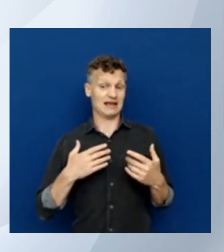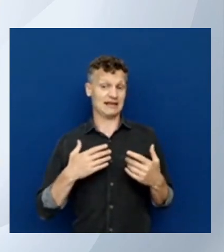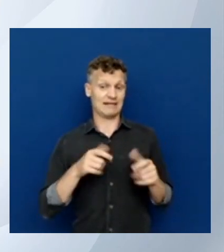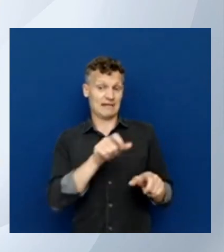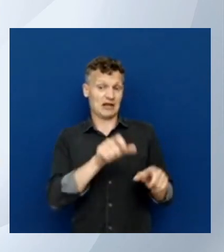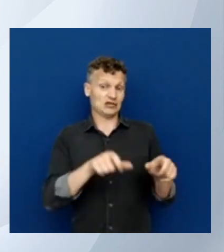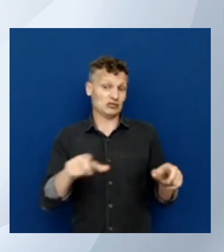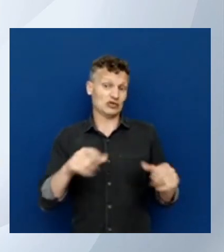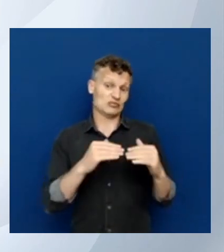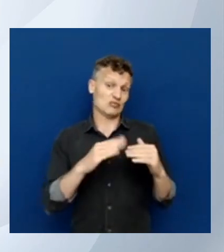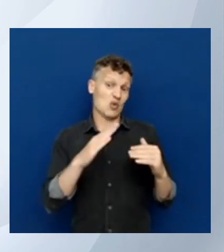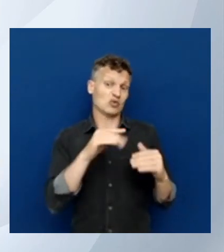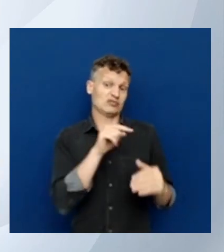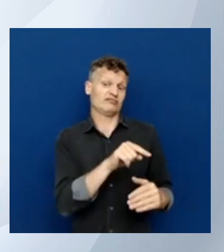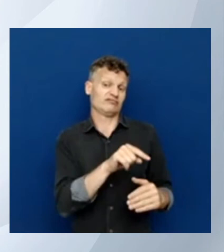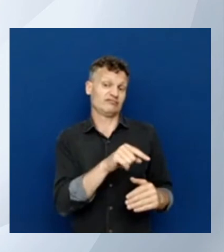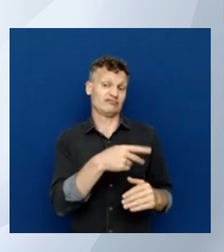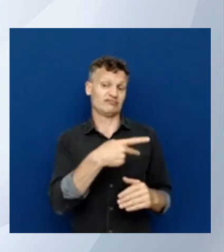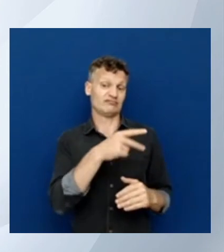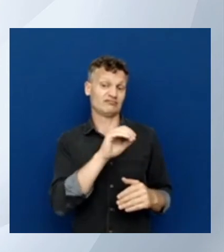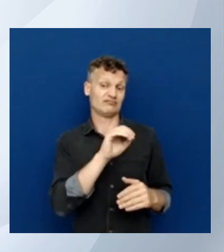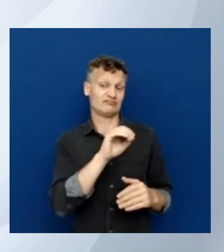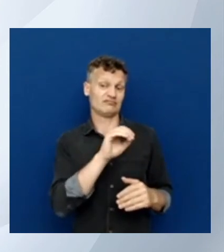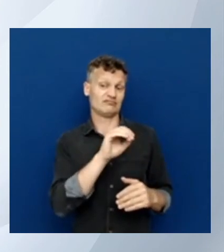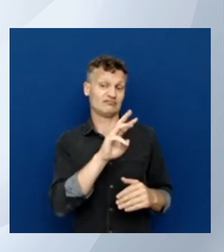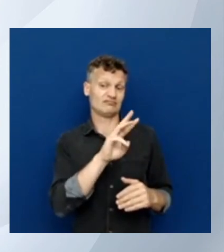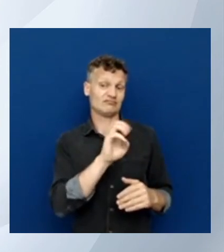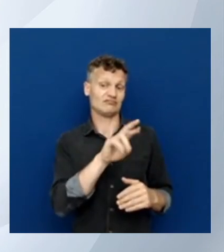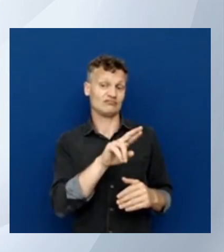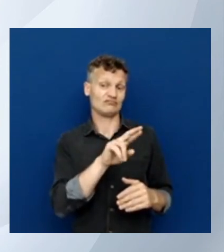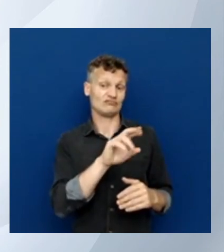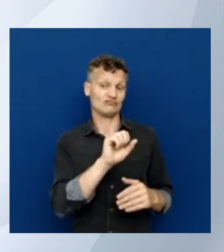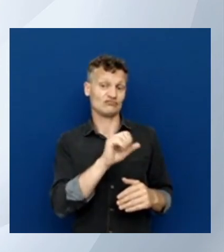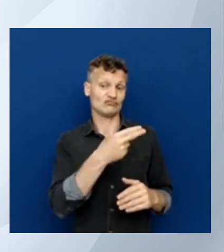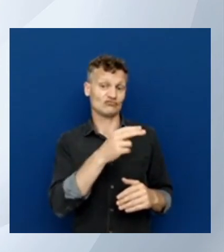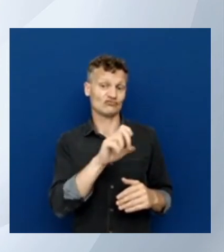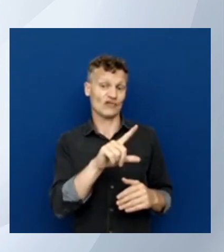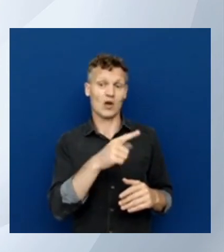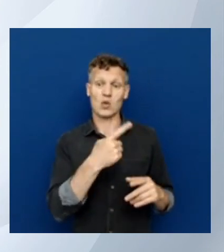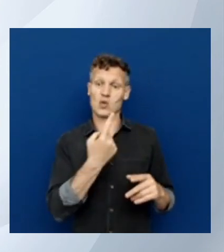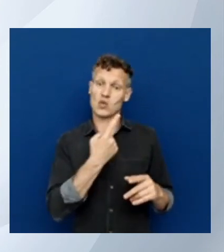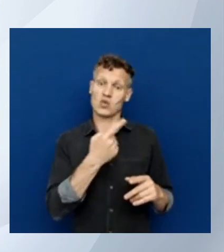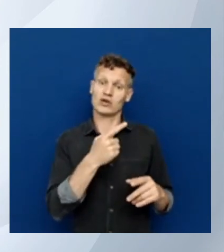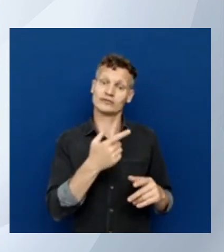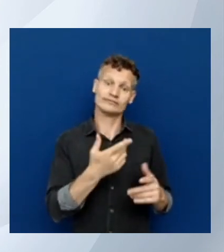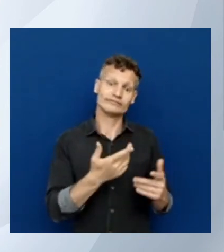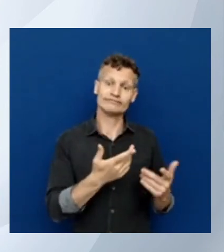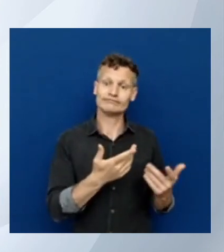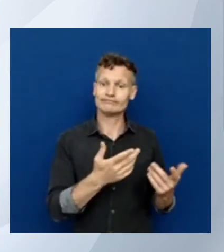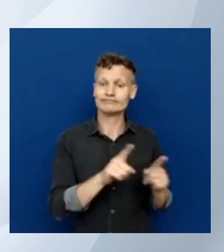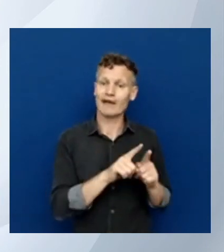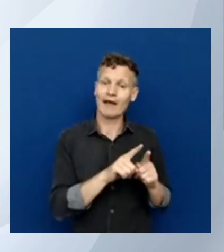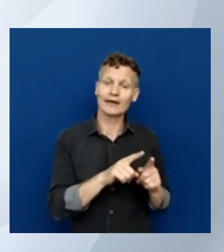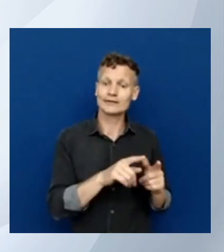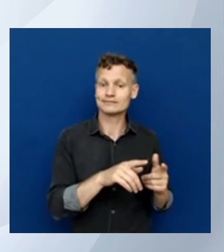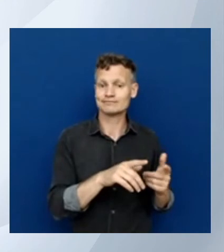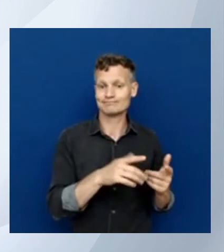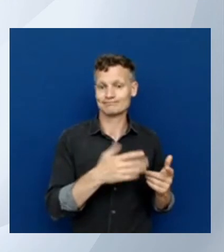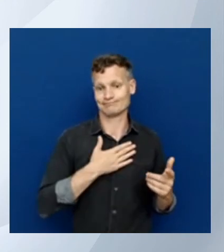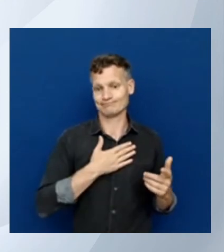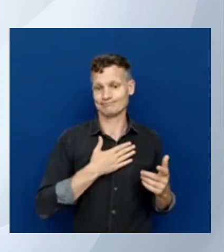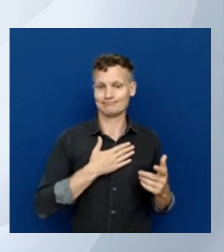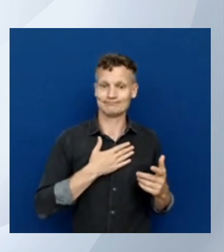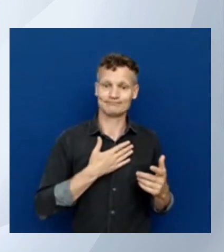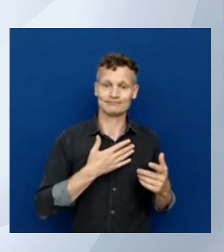the ones that come from a Windows environment then they'll often first go to PowerShell I really see that